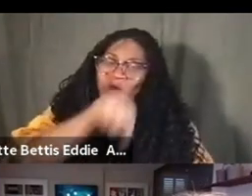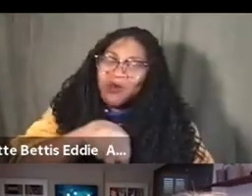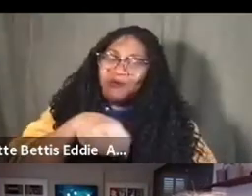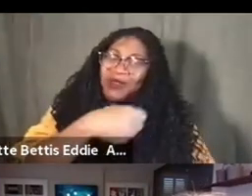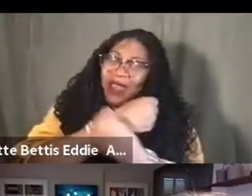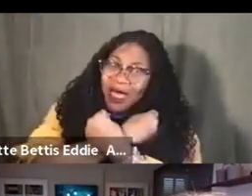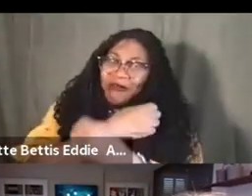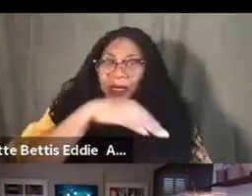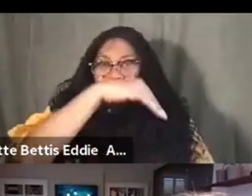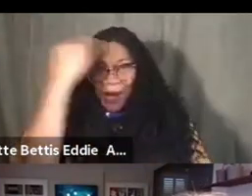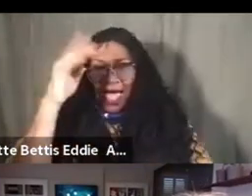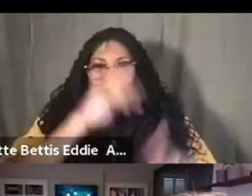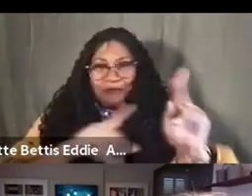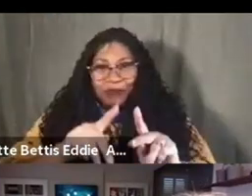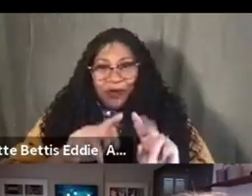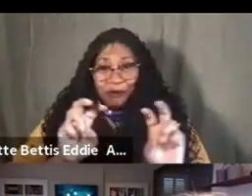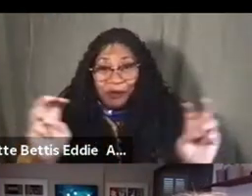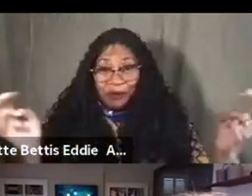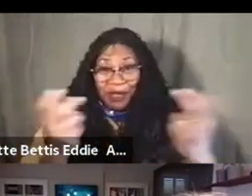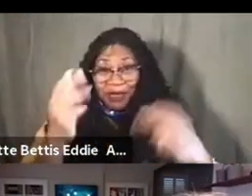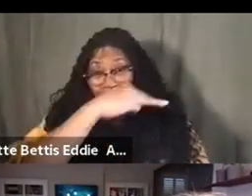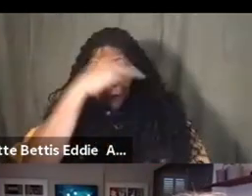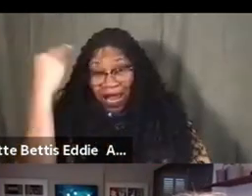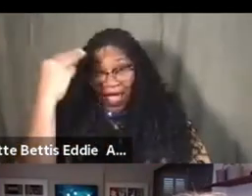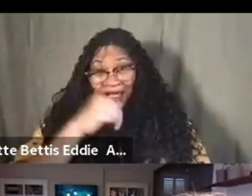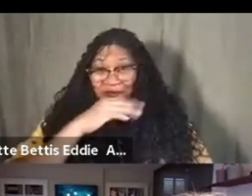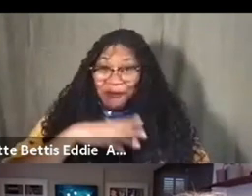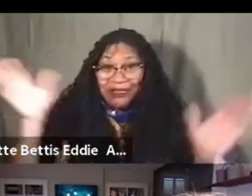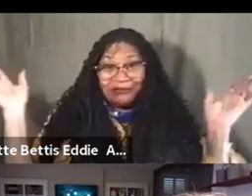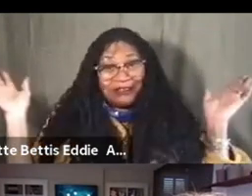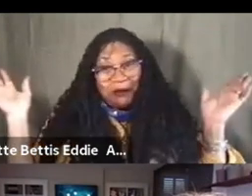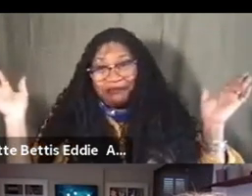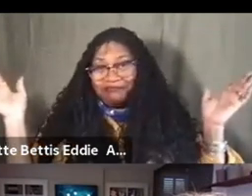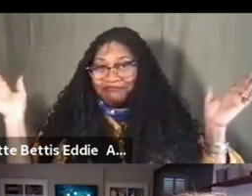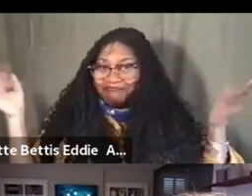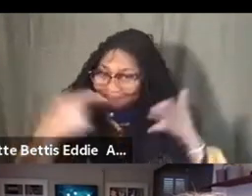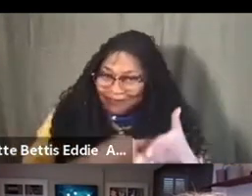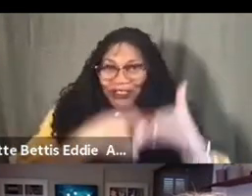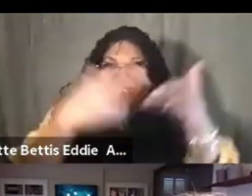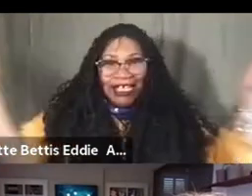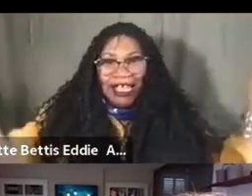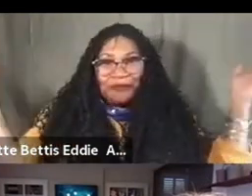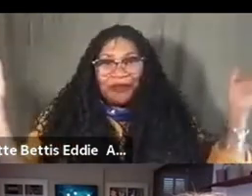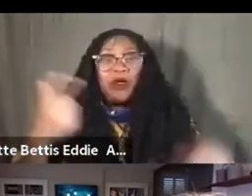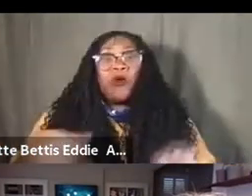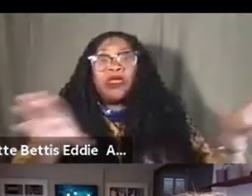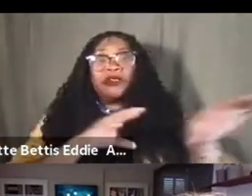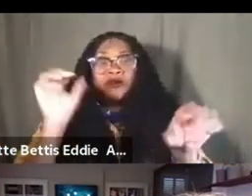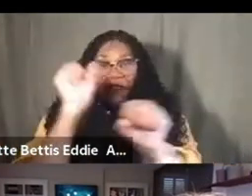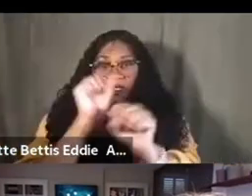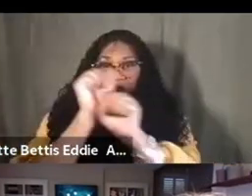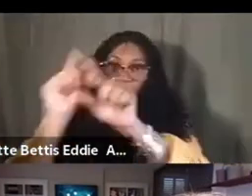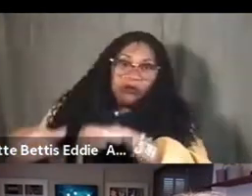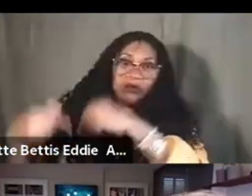a panel of Black women here today, too, and so, you know, just saying, just saying, uh, we are, we've been doing this work of